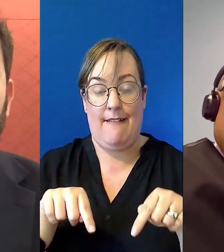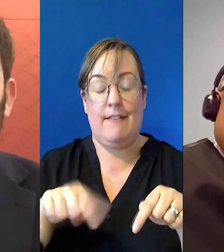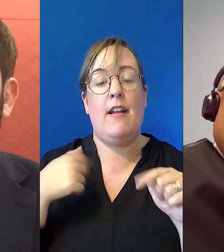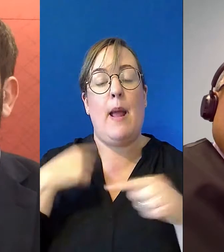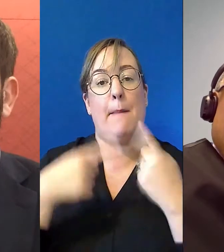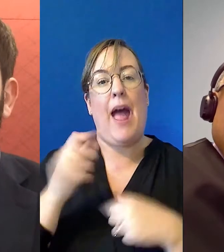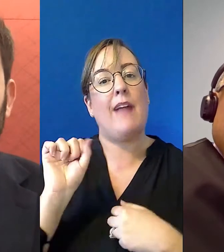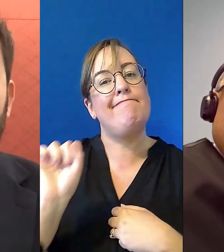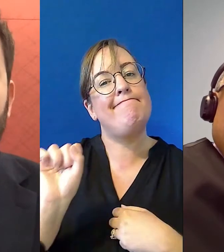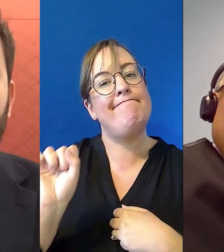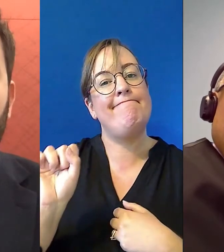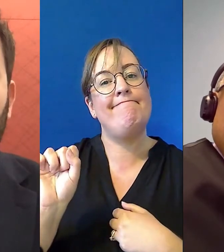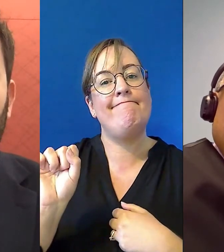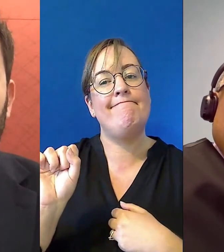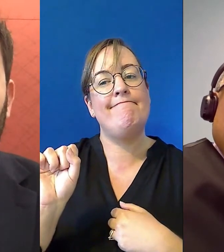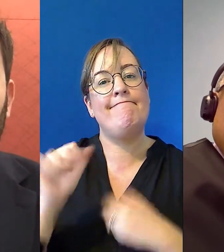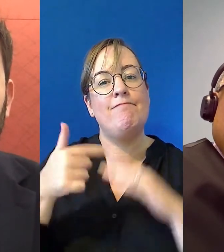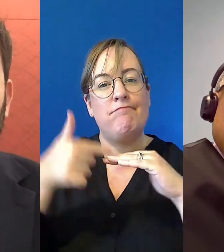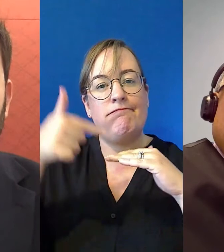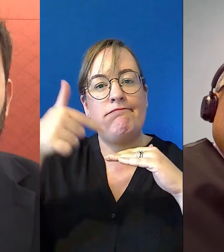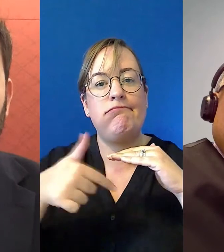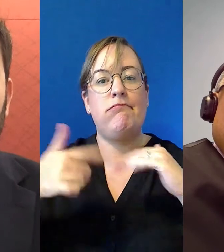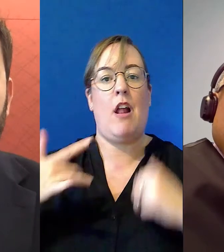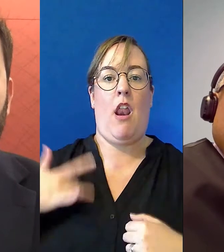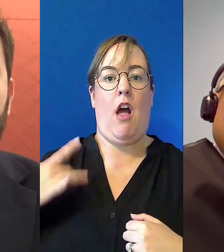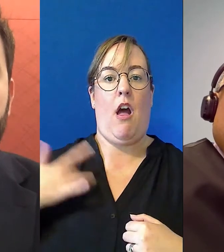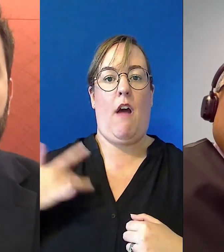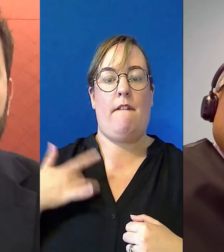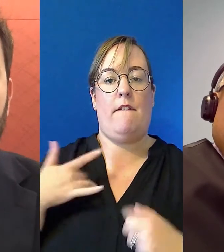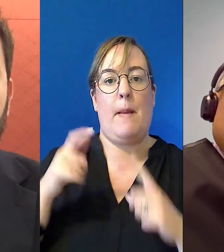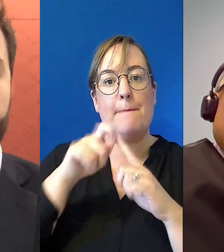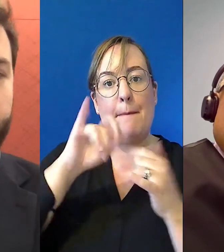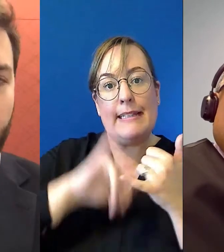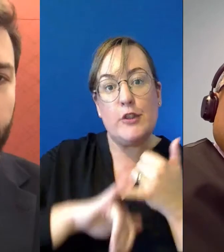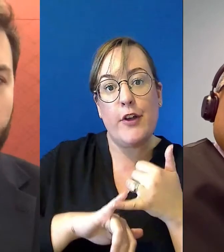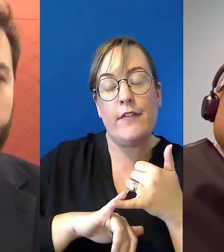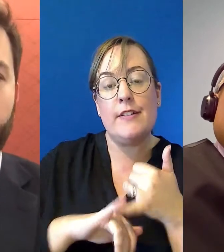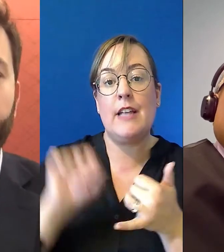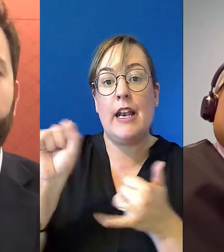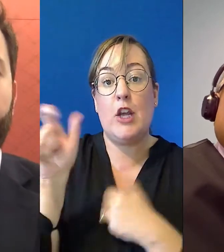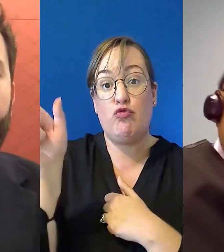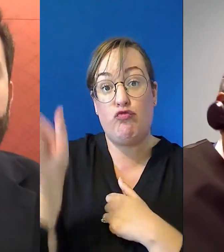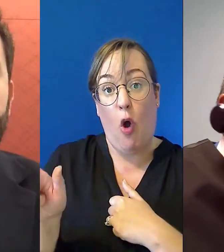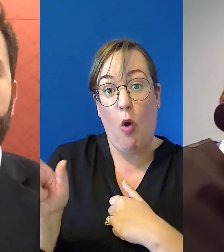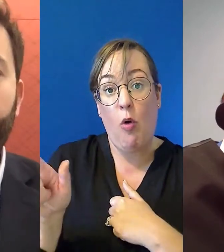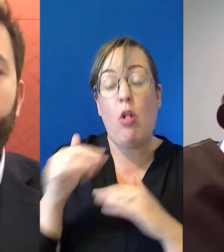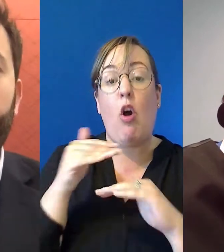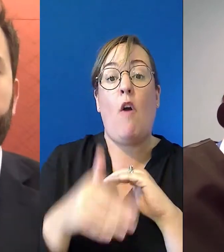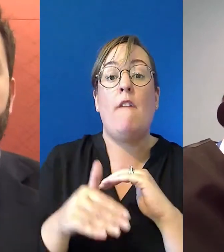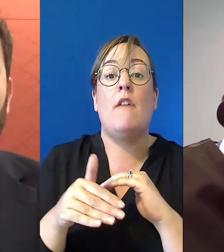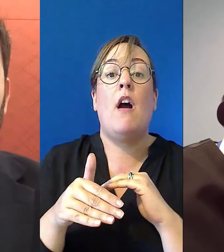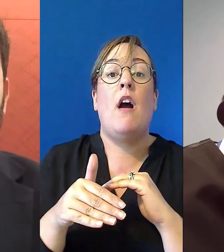very extensive life in public service and his role also as the